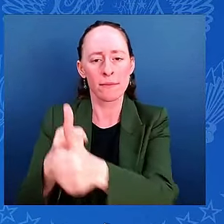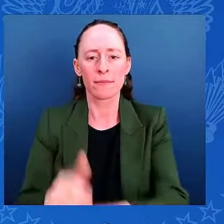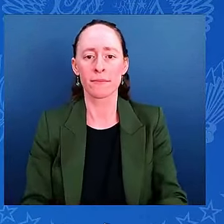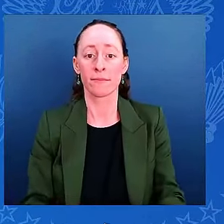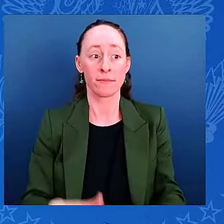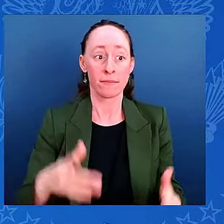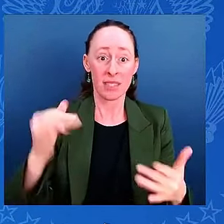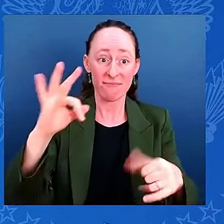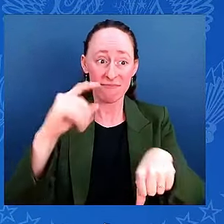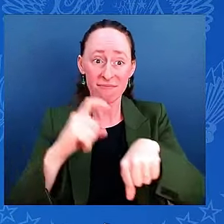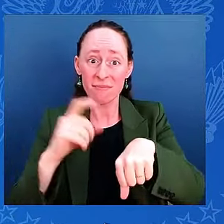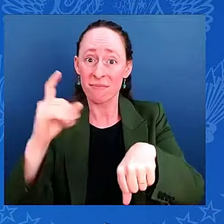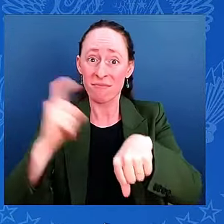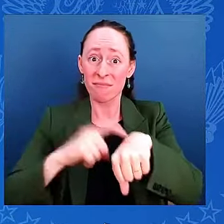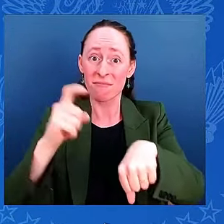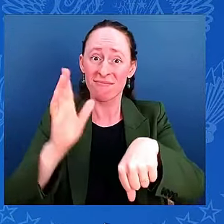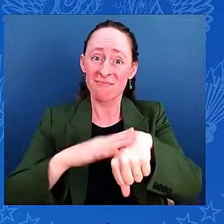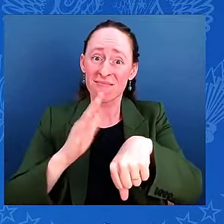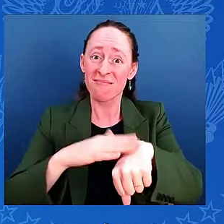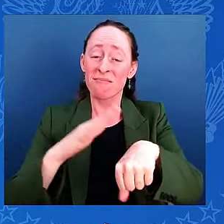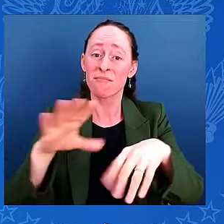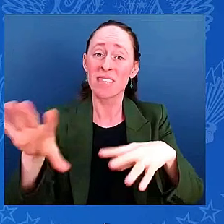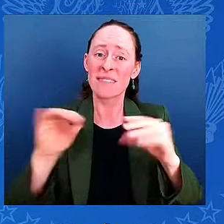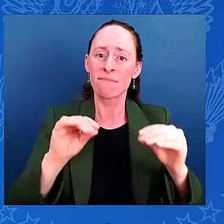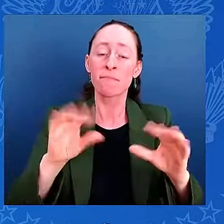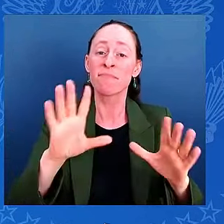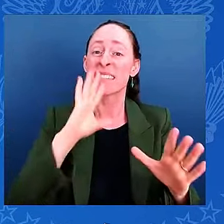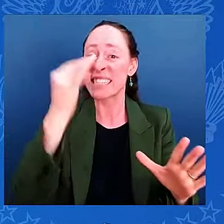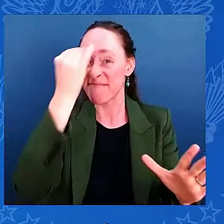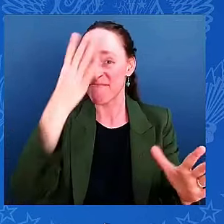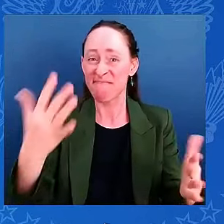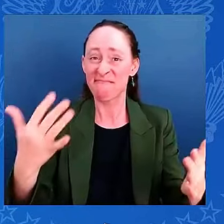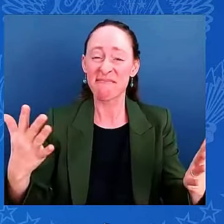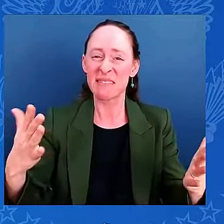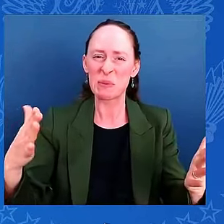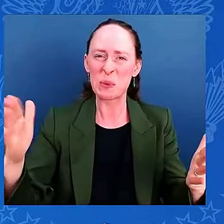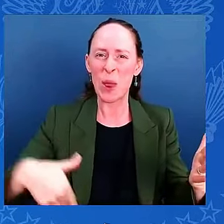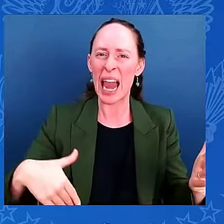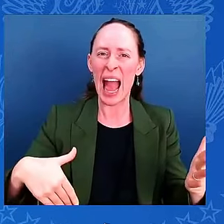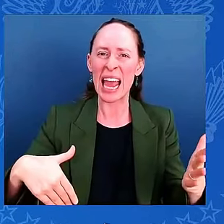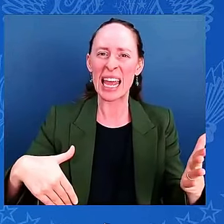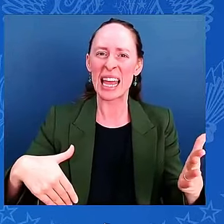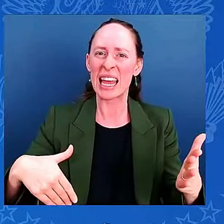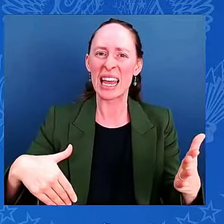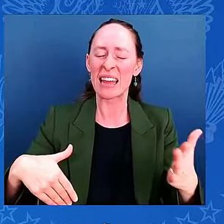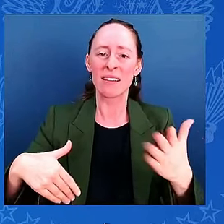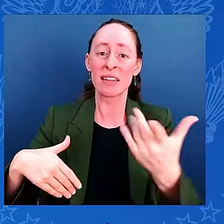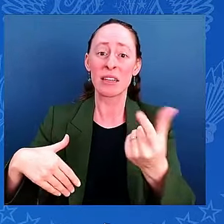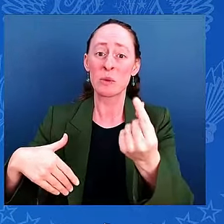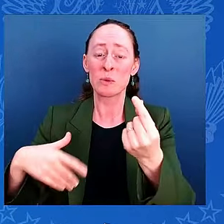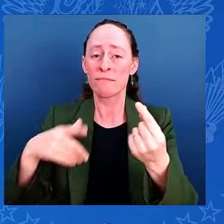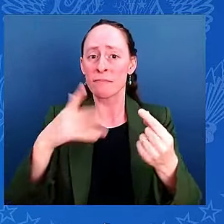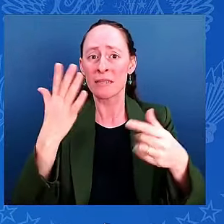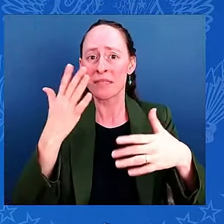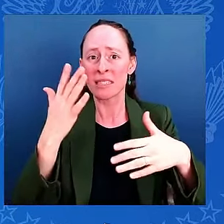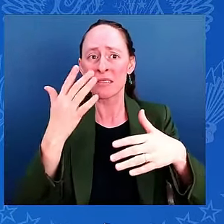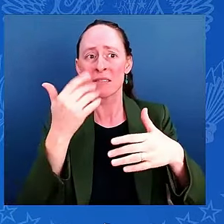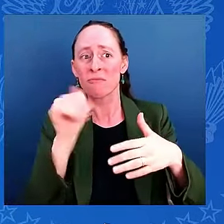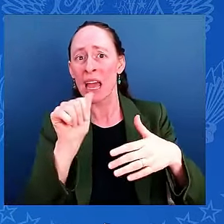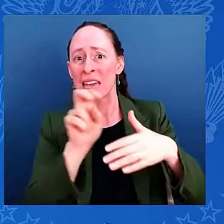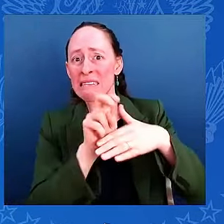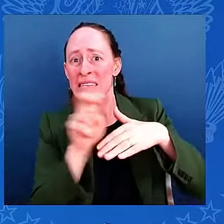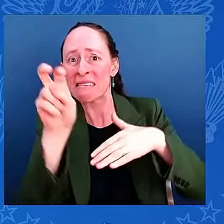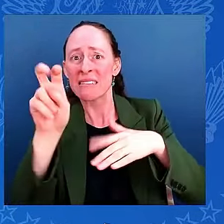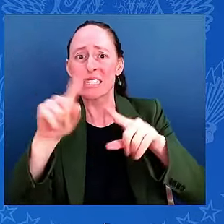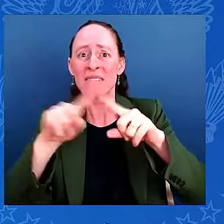look for safer shelter. Sometimes moving just a few miles can mean the difference between life and death. We've already